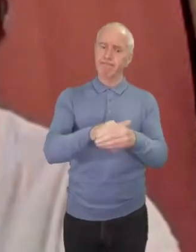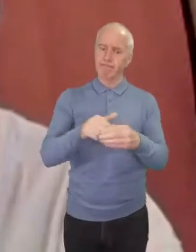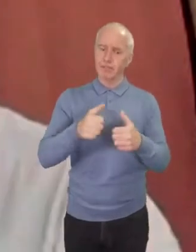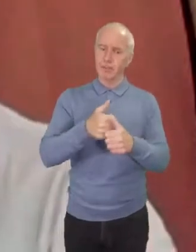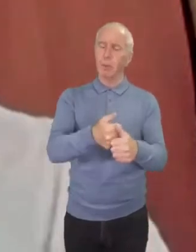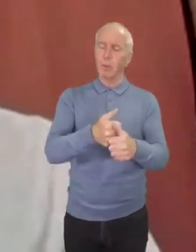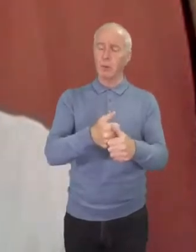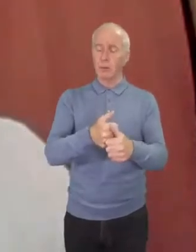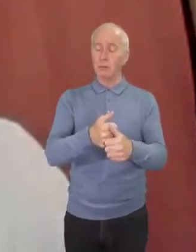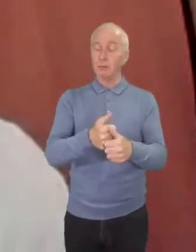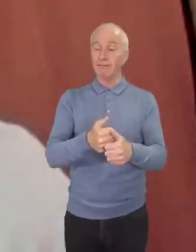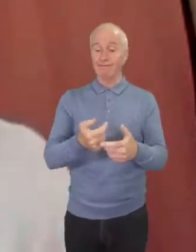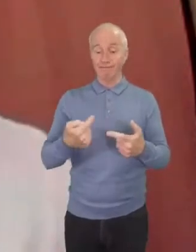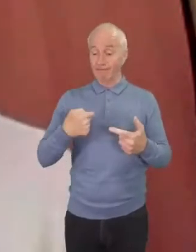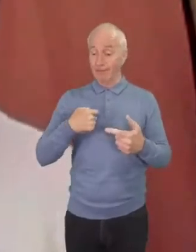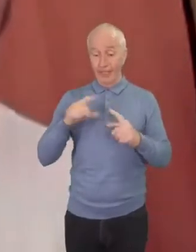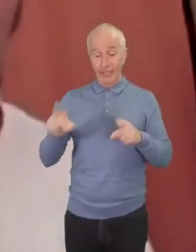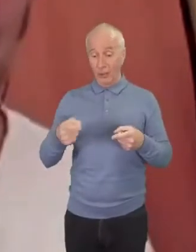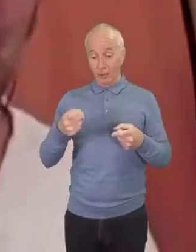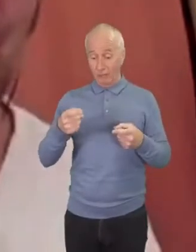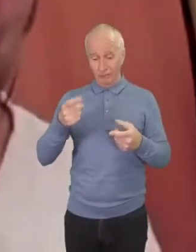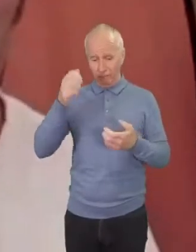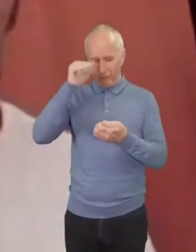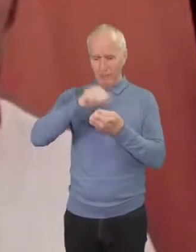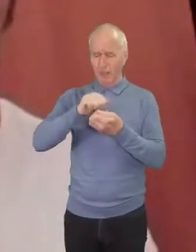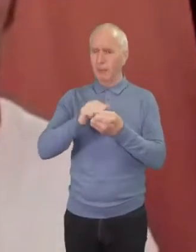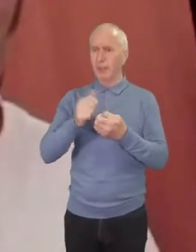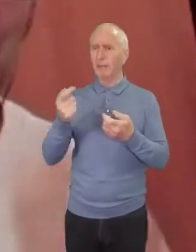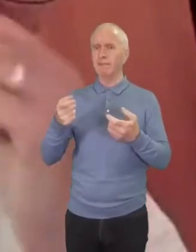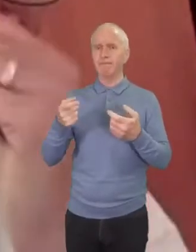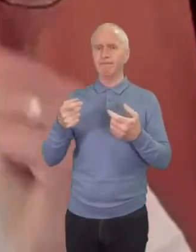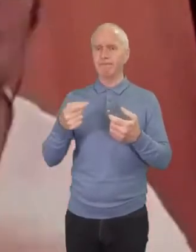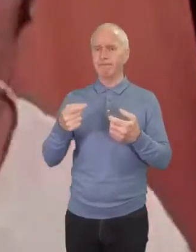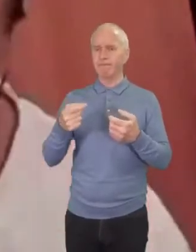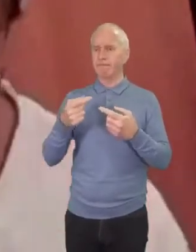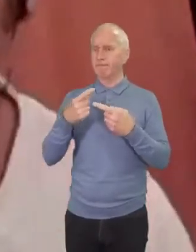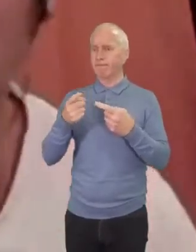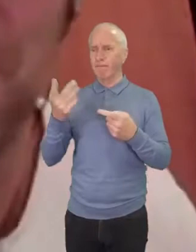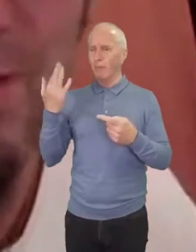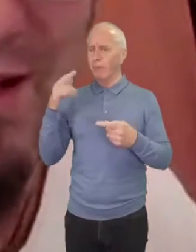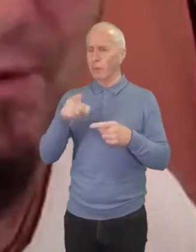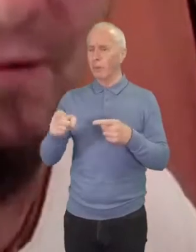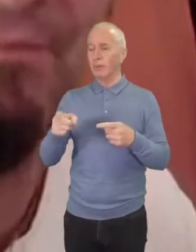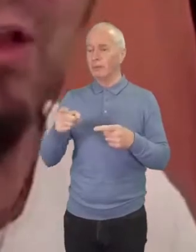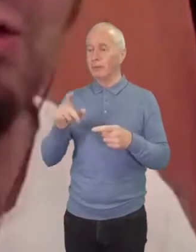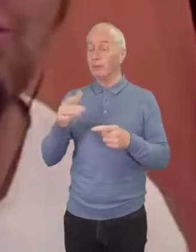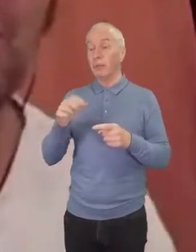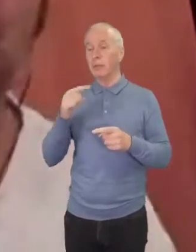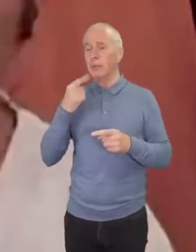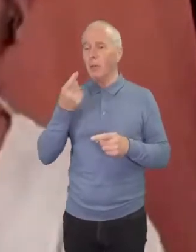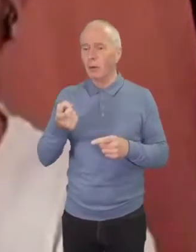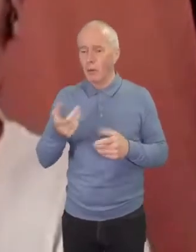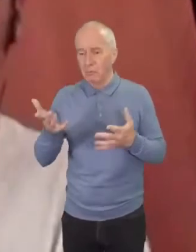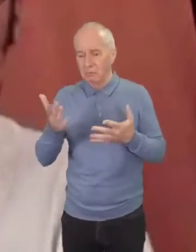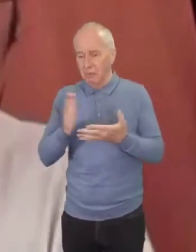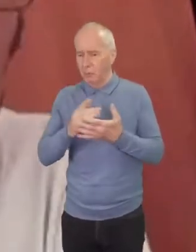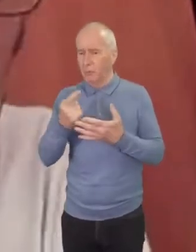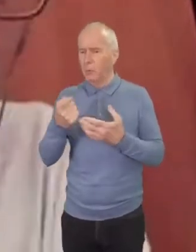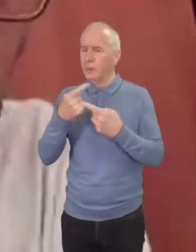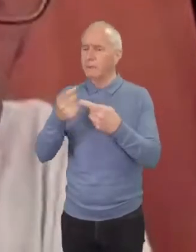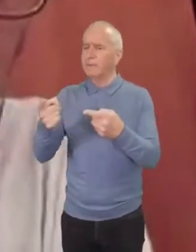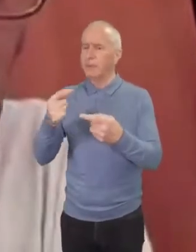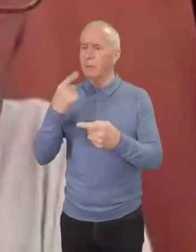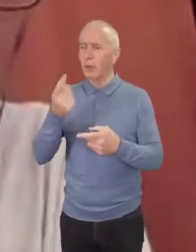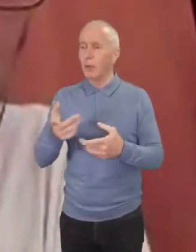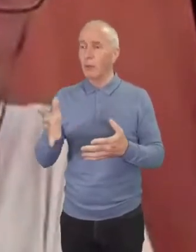i can't remember if i mentioned this and you're going to hear i think another talk from me tomorrow you might be tiring me by the end of the weekend but one of the ways that we did